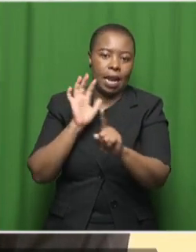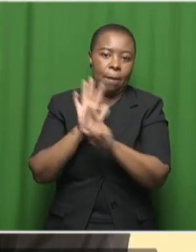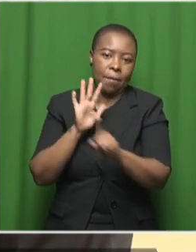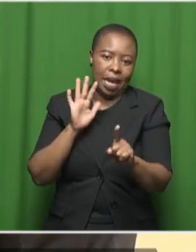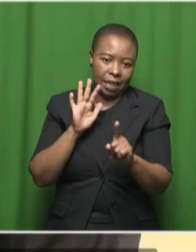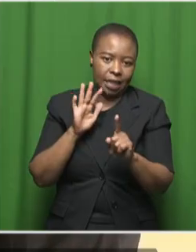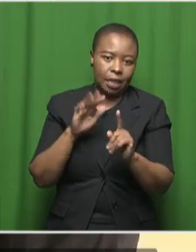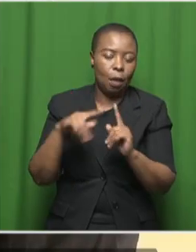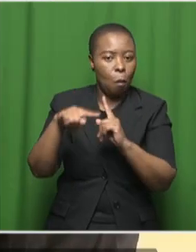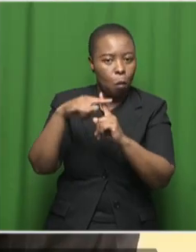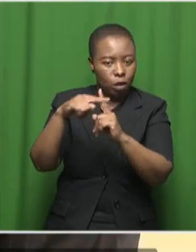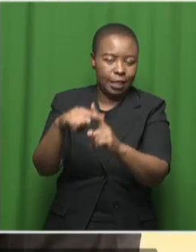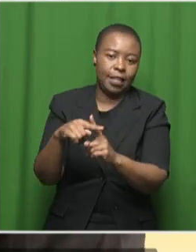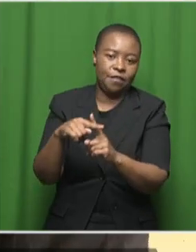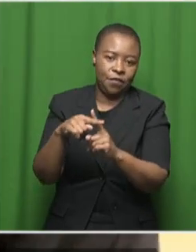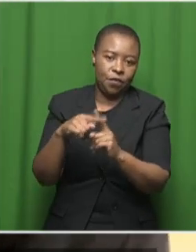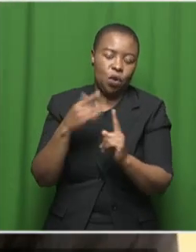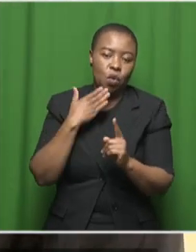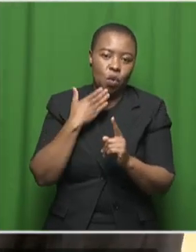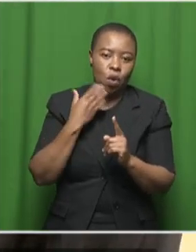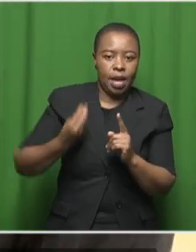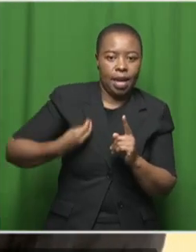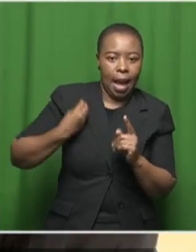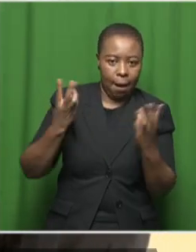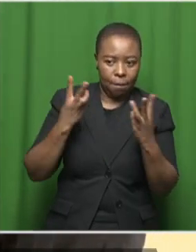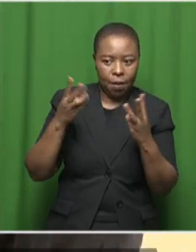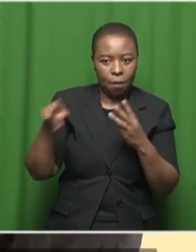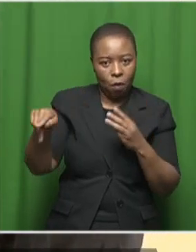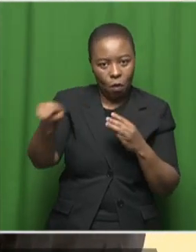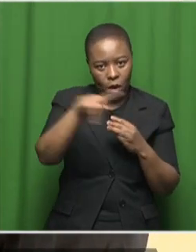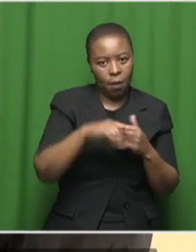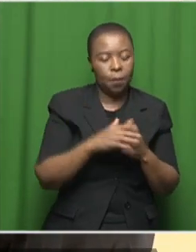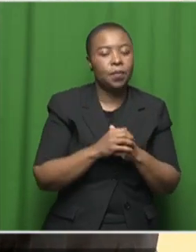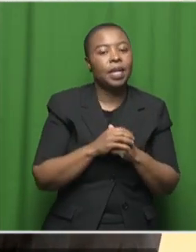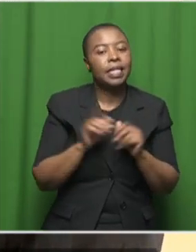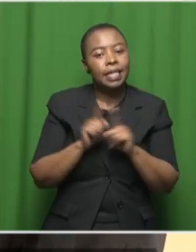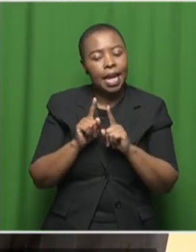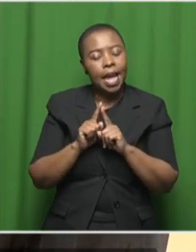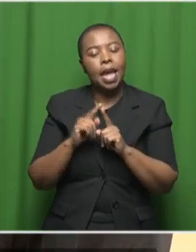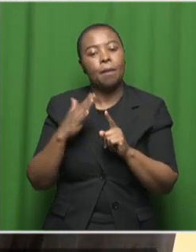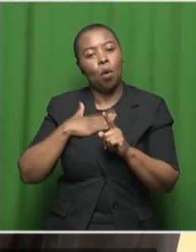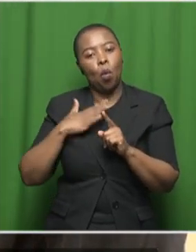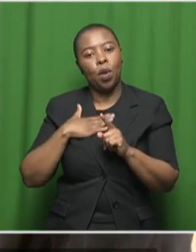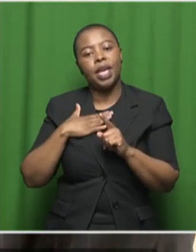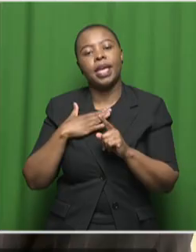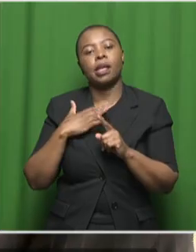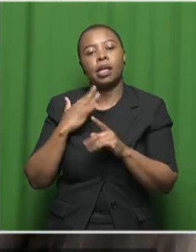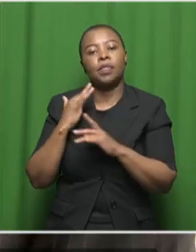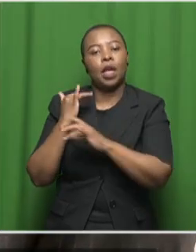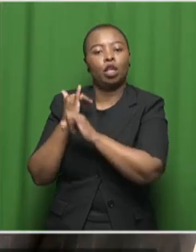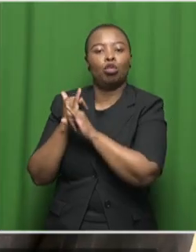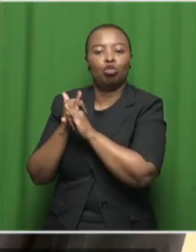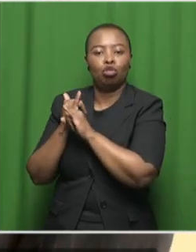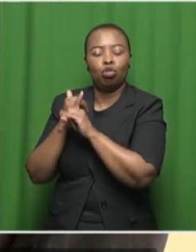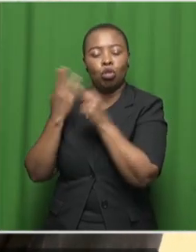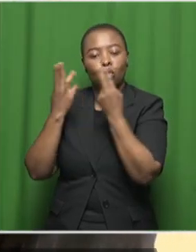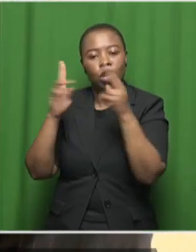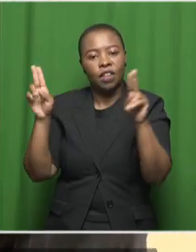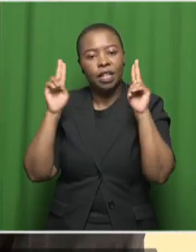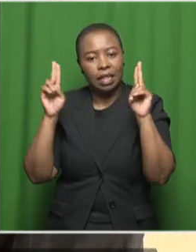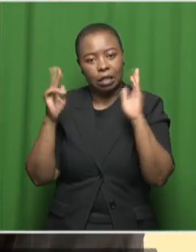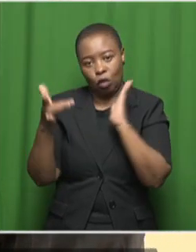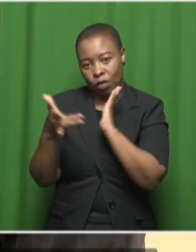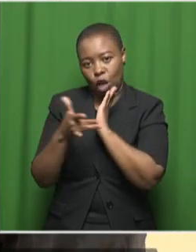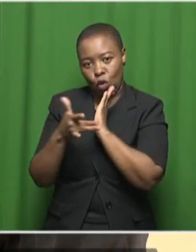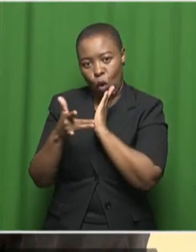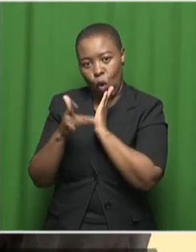on our young people I can say also from our side as institution as a invest of as a invest of